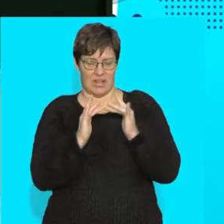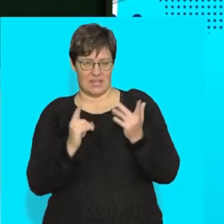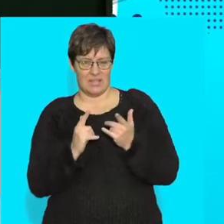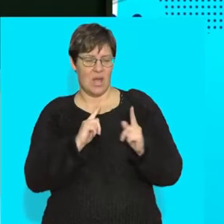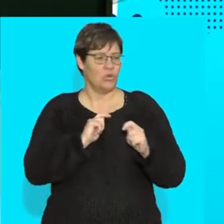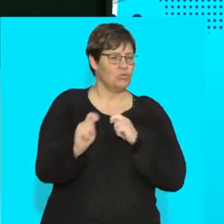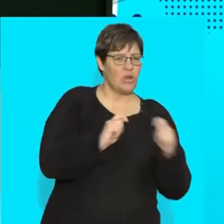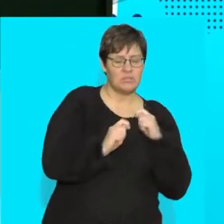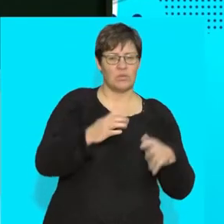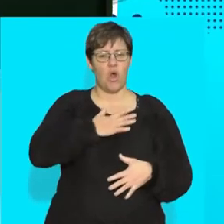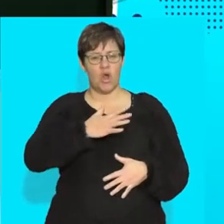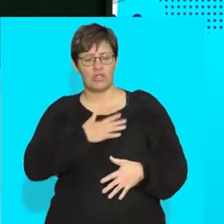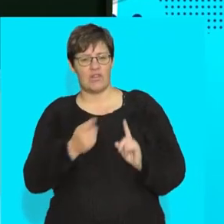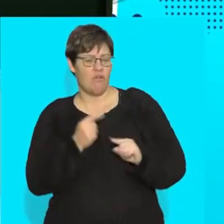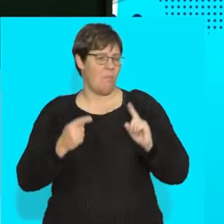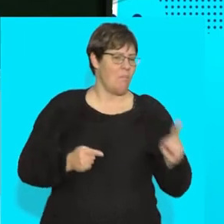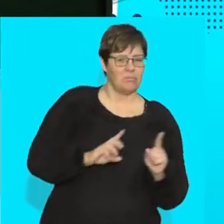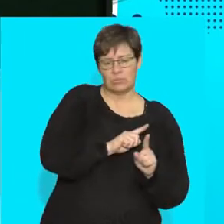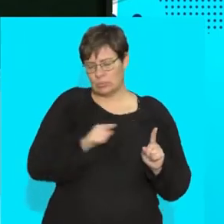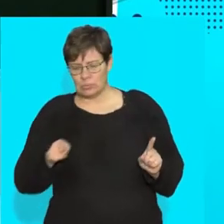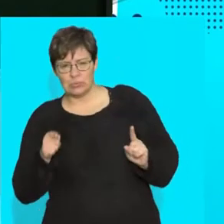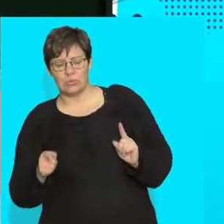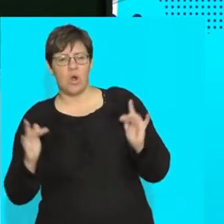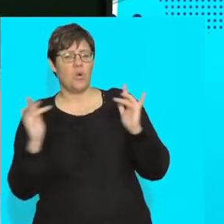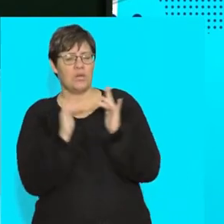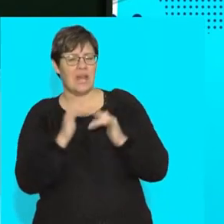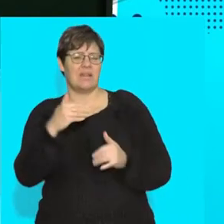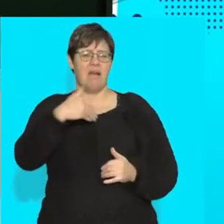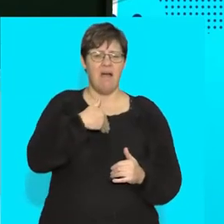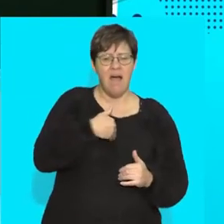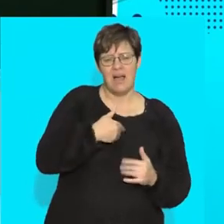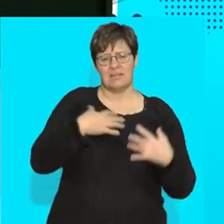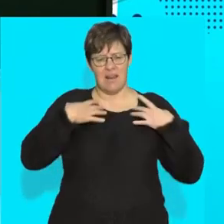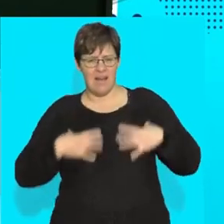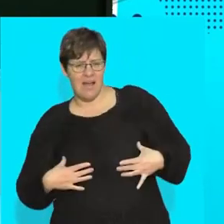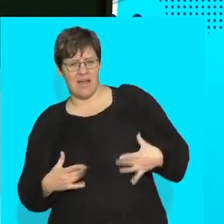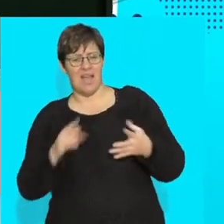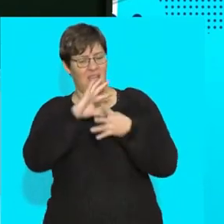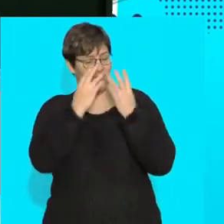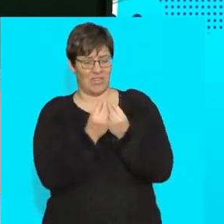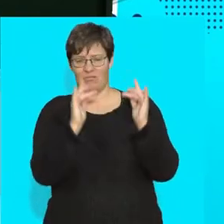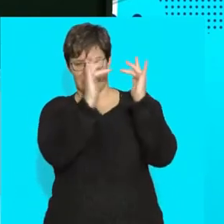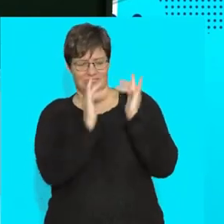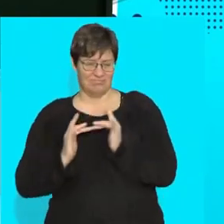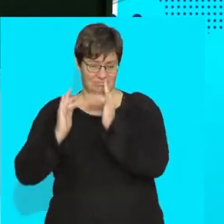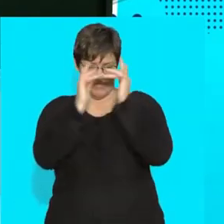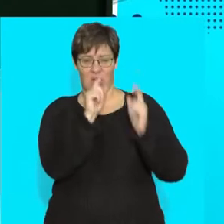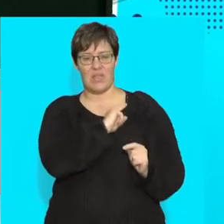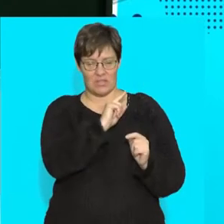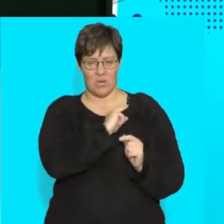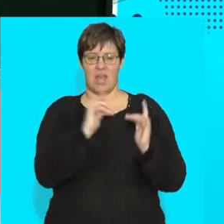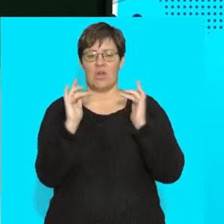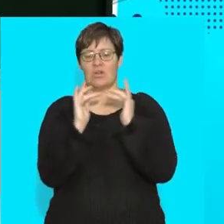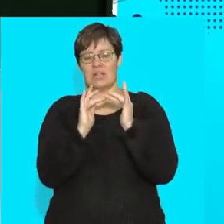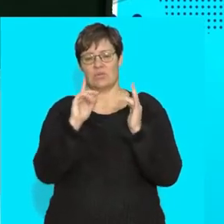transport oxygen from one to the other that's connecting the heart to the lungs, right? So that is why it's seen as a